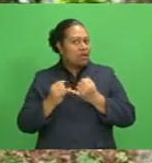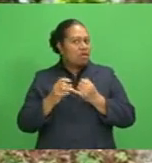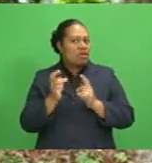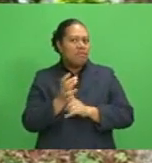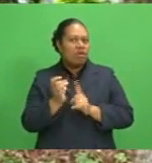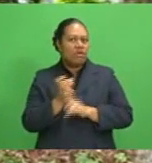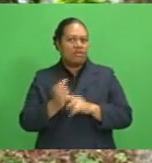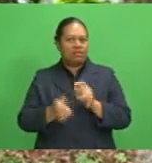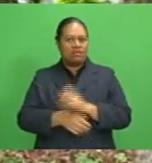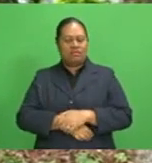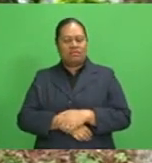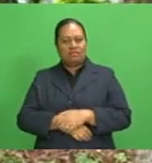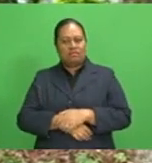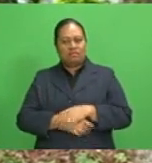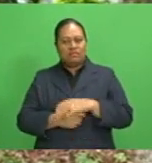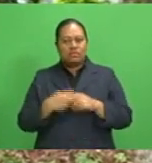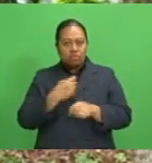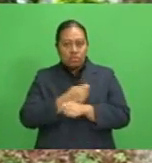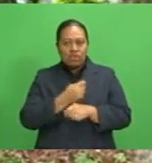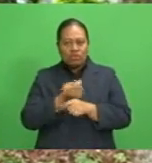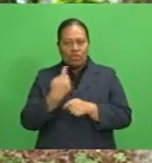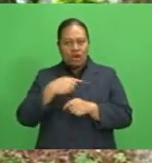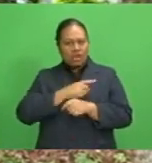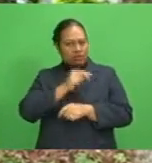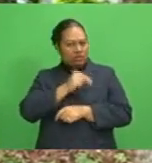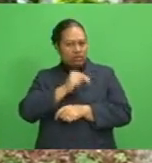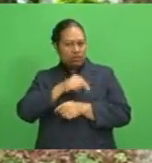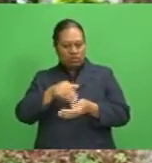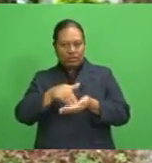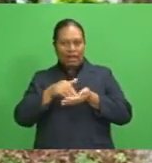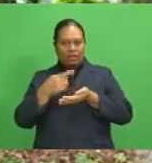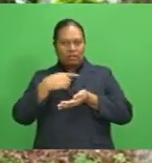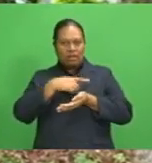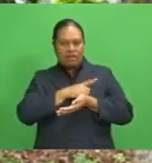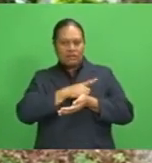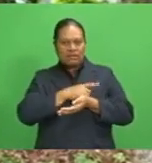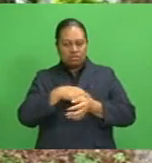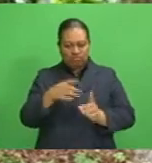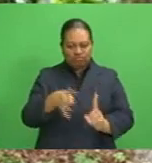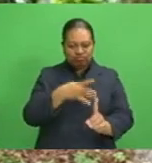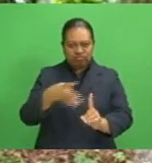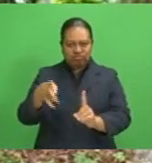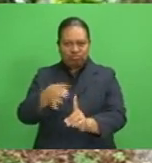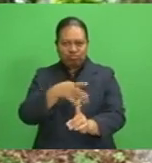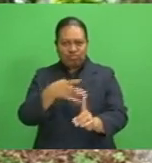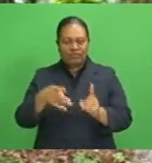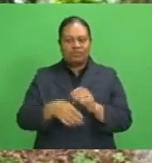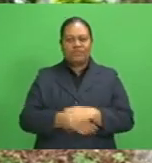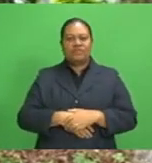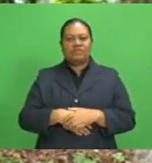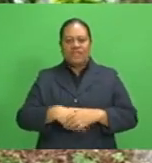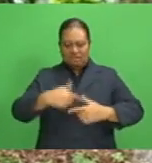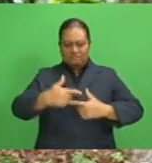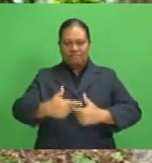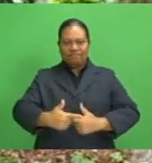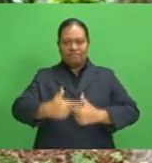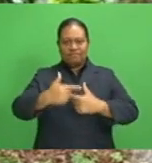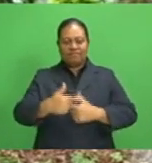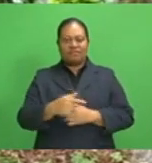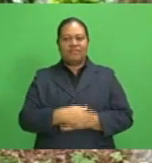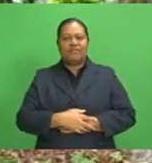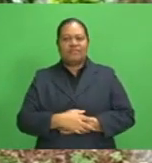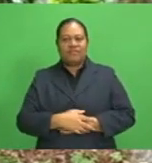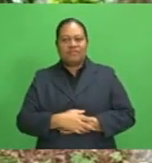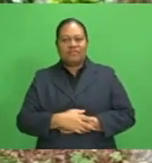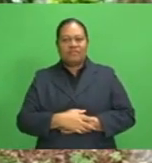tool that we need to help keep track of our movements. And to help minimise a second wave